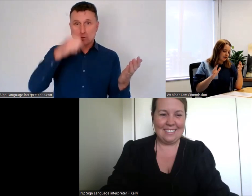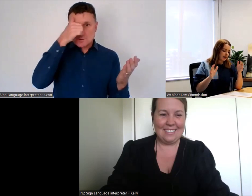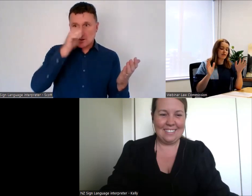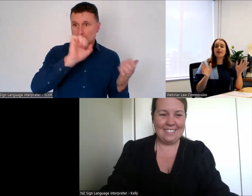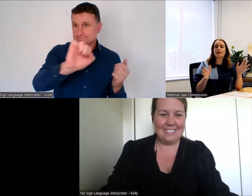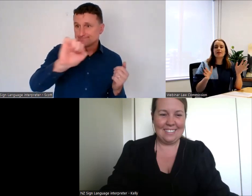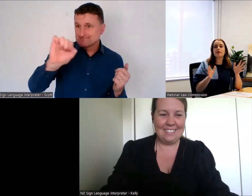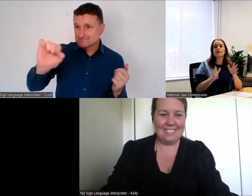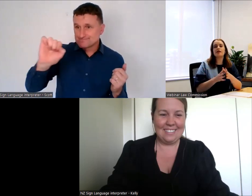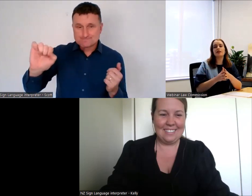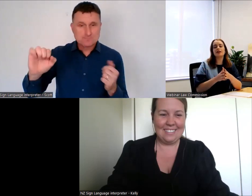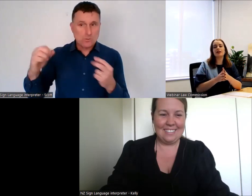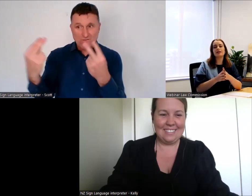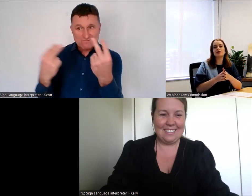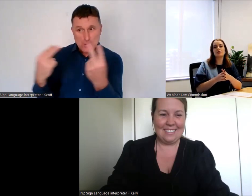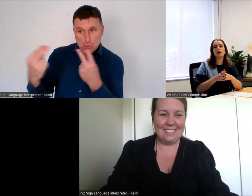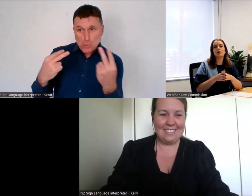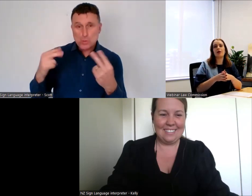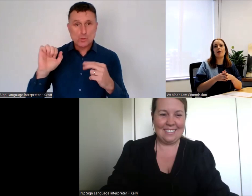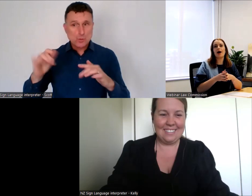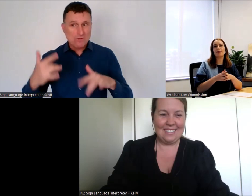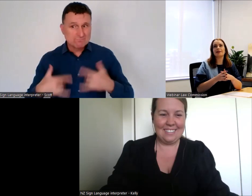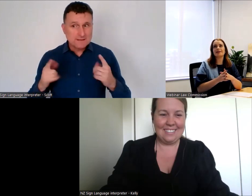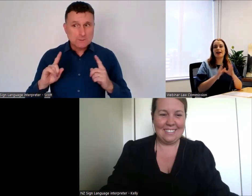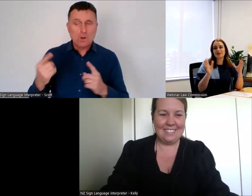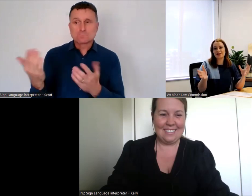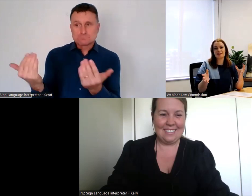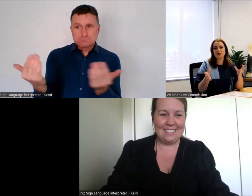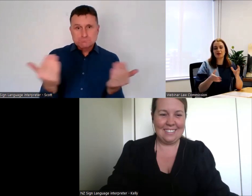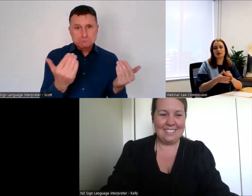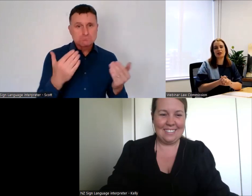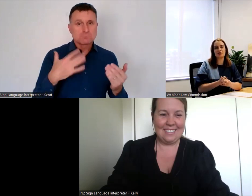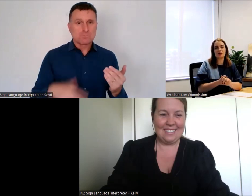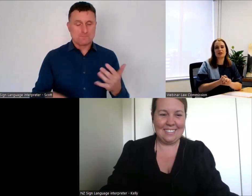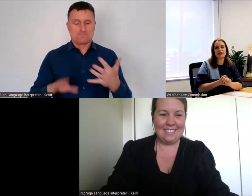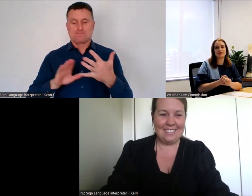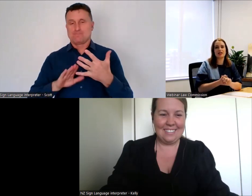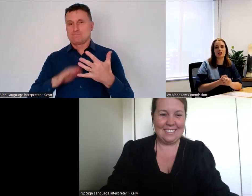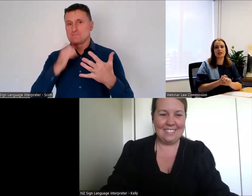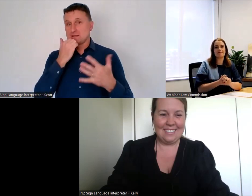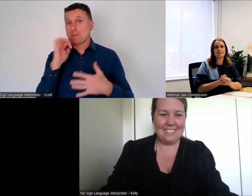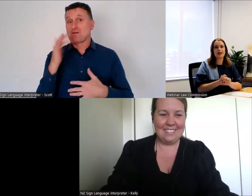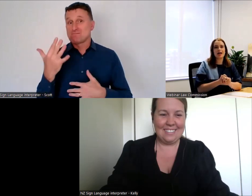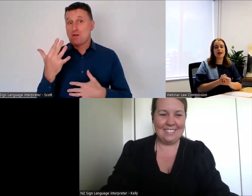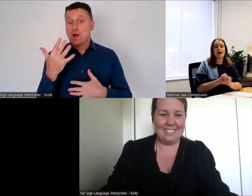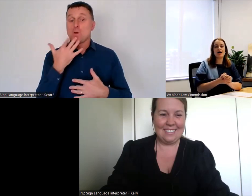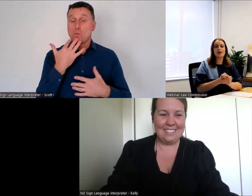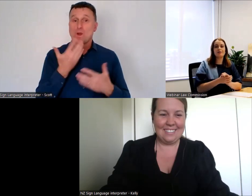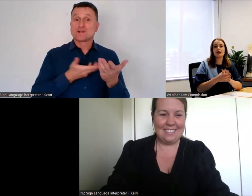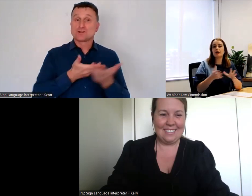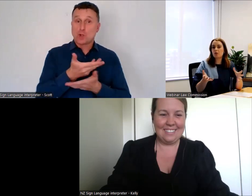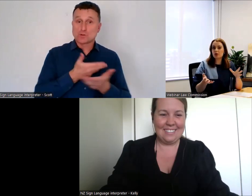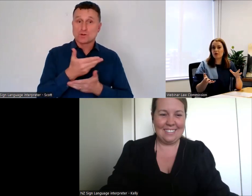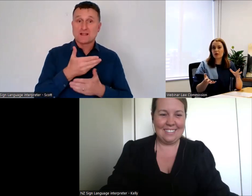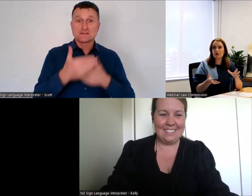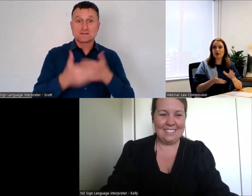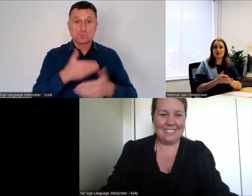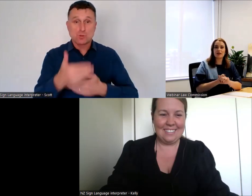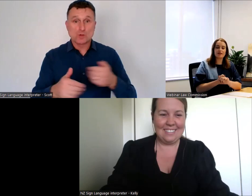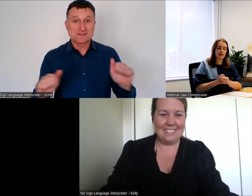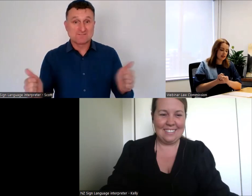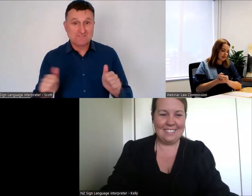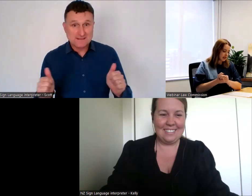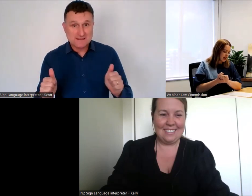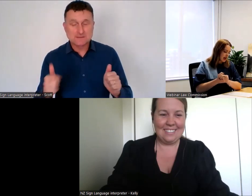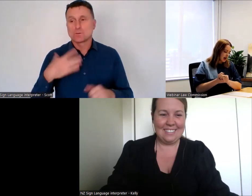And the fifth and final thing we'll cover is talking about what happens after this consultation process finishes. And then once we've gone